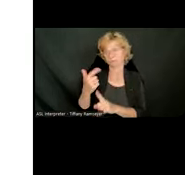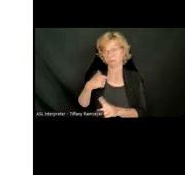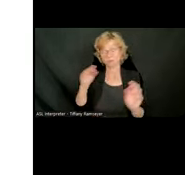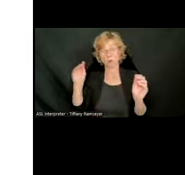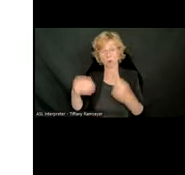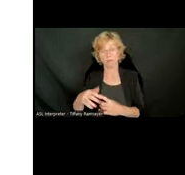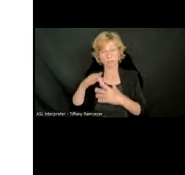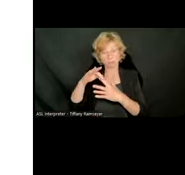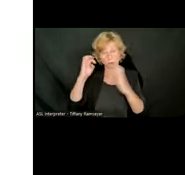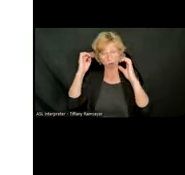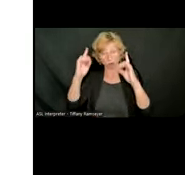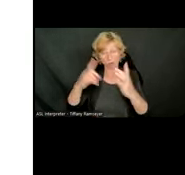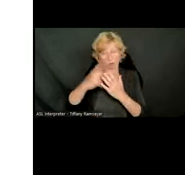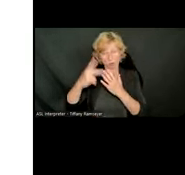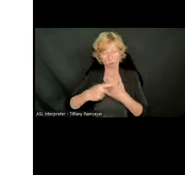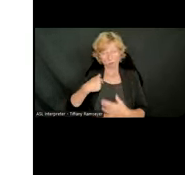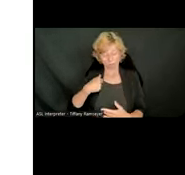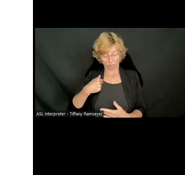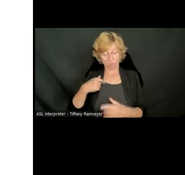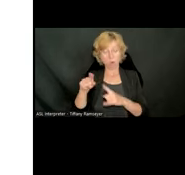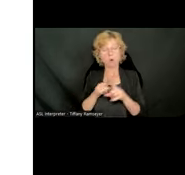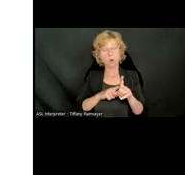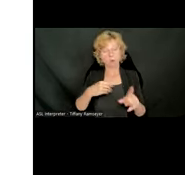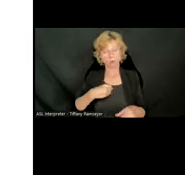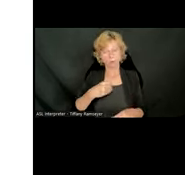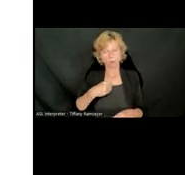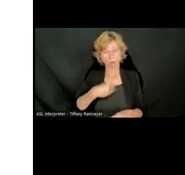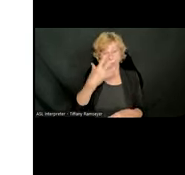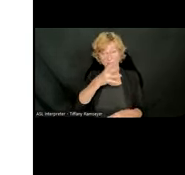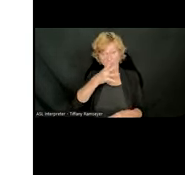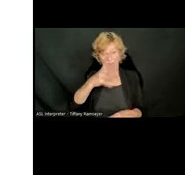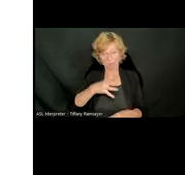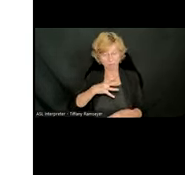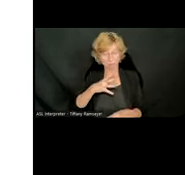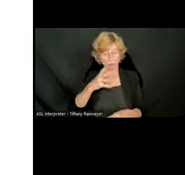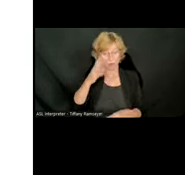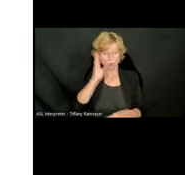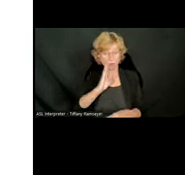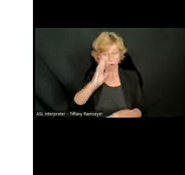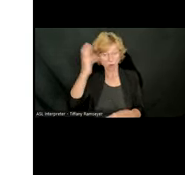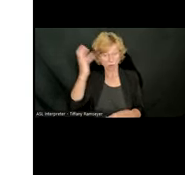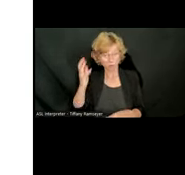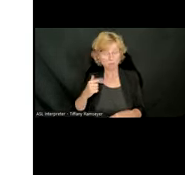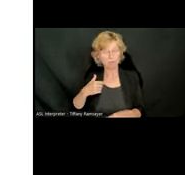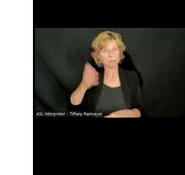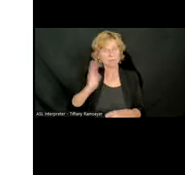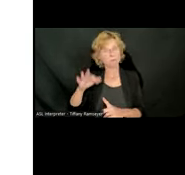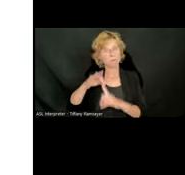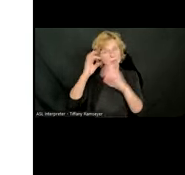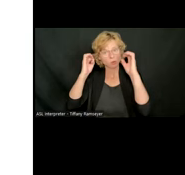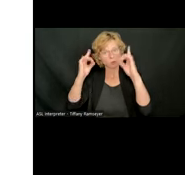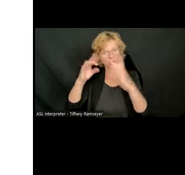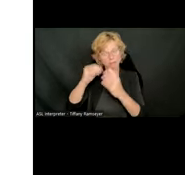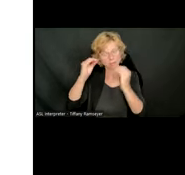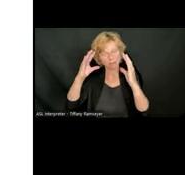white female, also with brown curly hair, and I'm a former special education teacher, special education director, and currently an